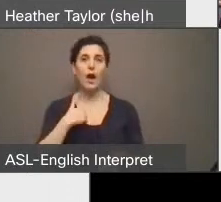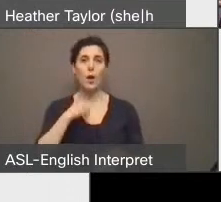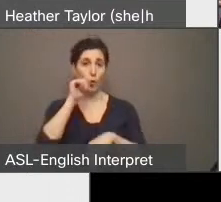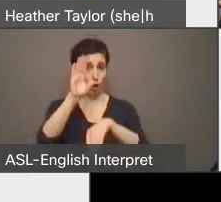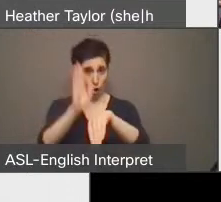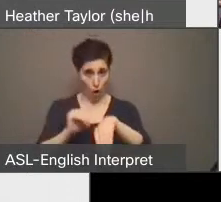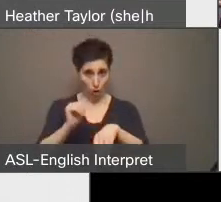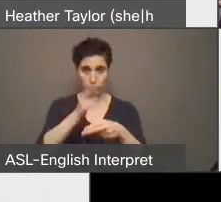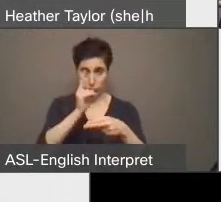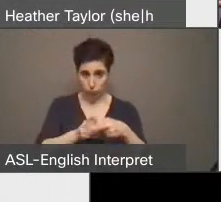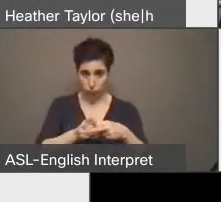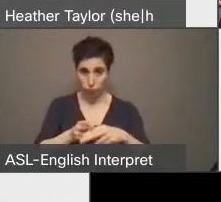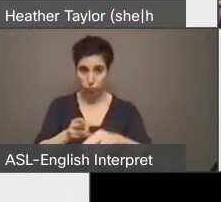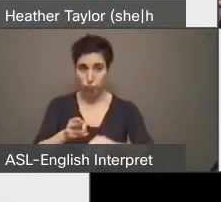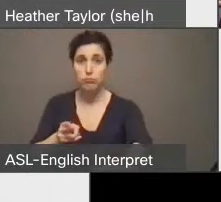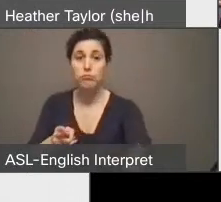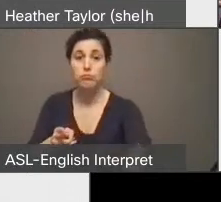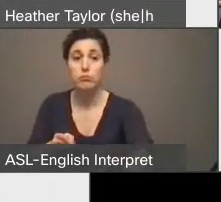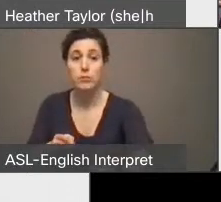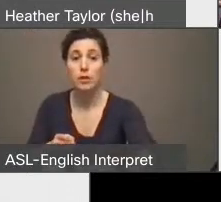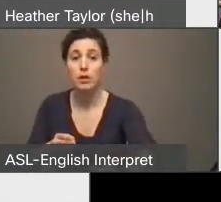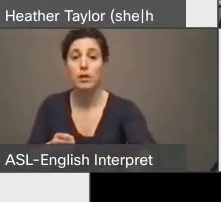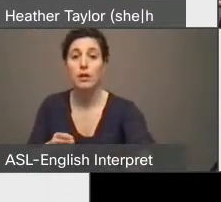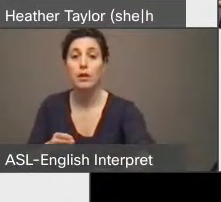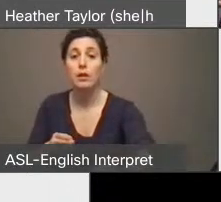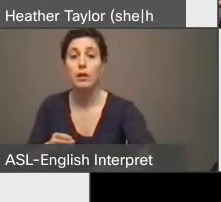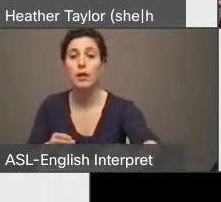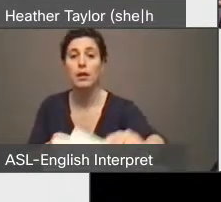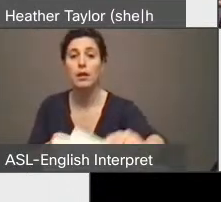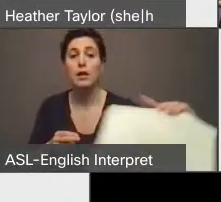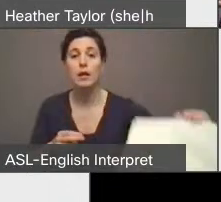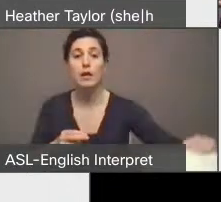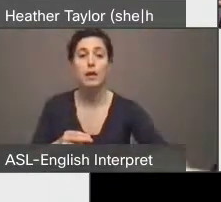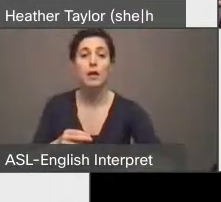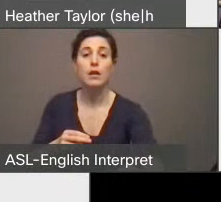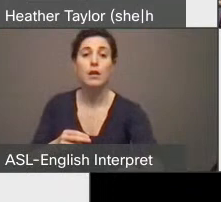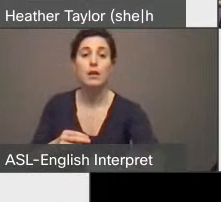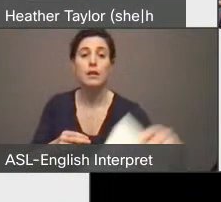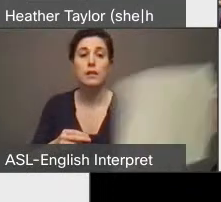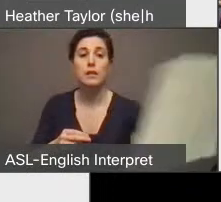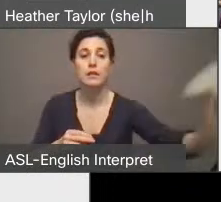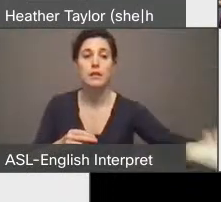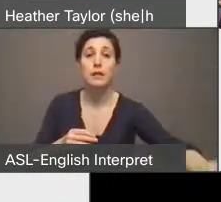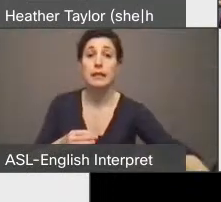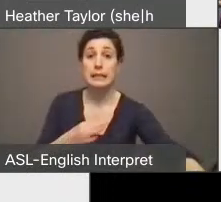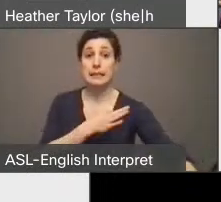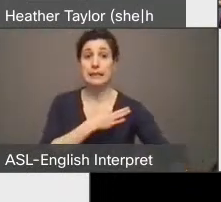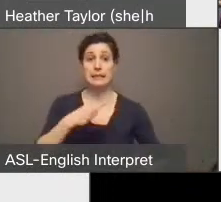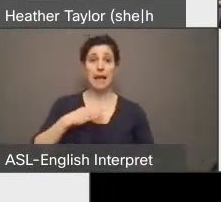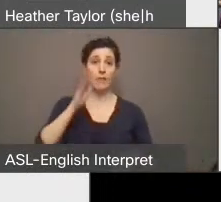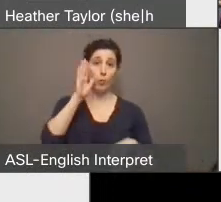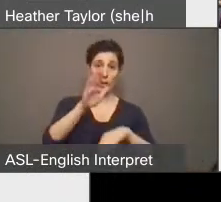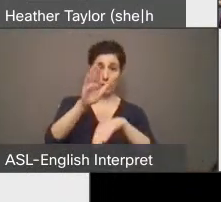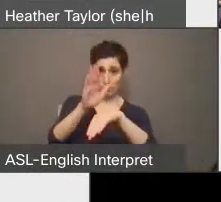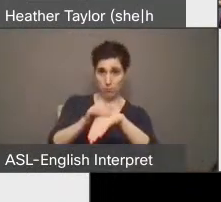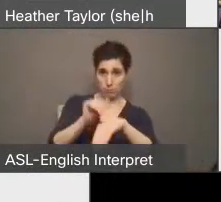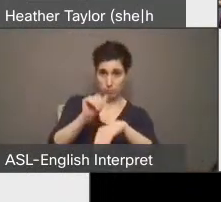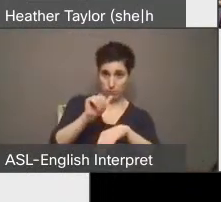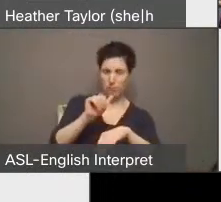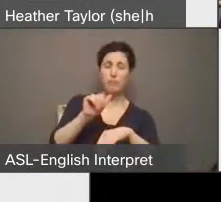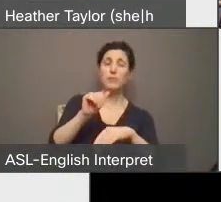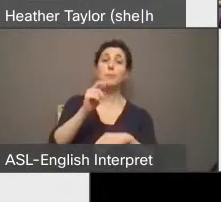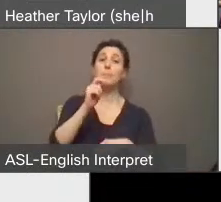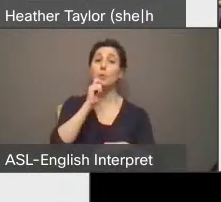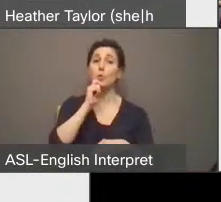your name, staff will unmute you and then you'll have five minutes to speak to the committee. After that, please stay online